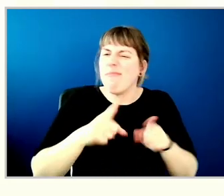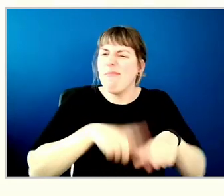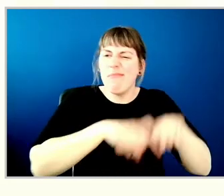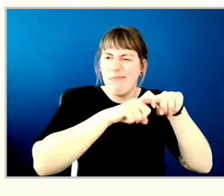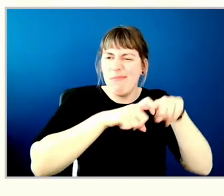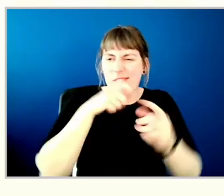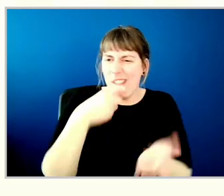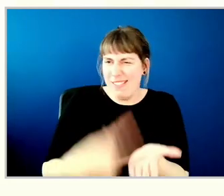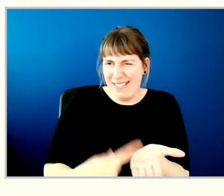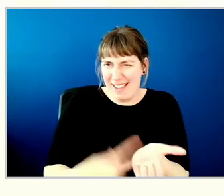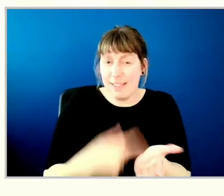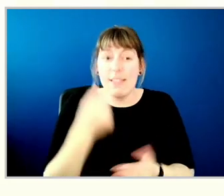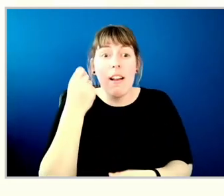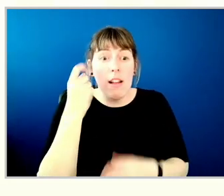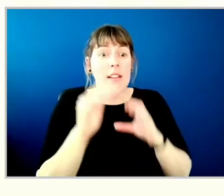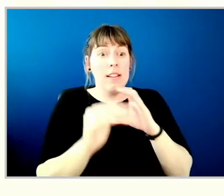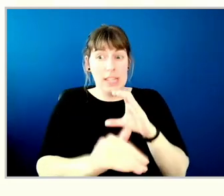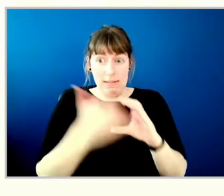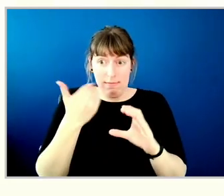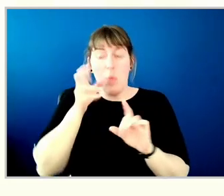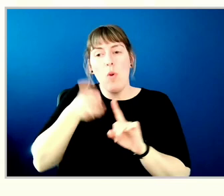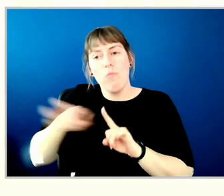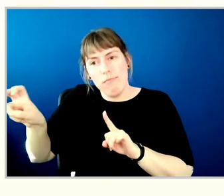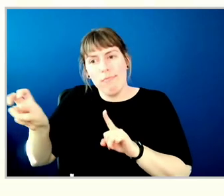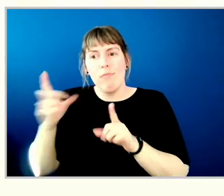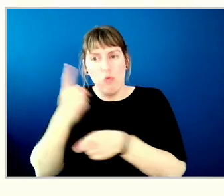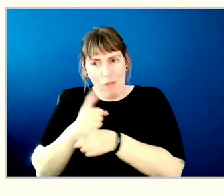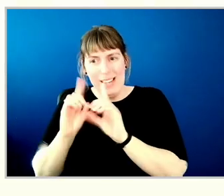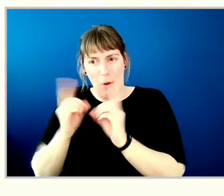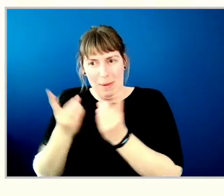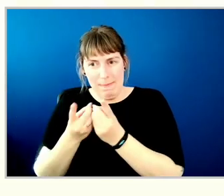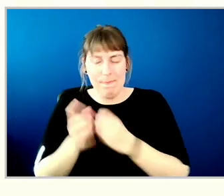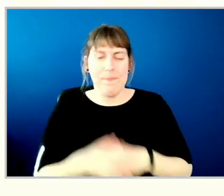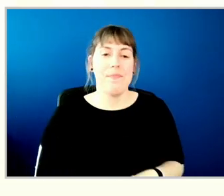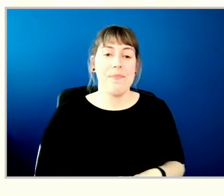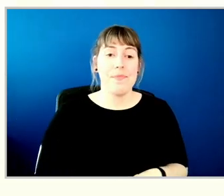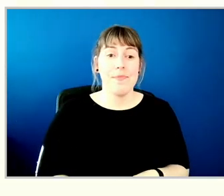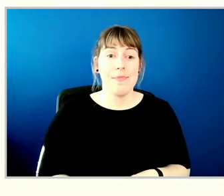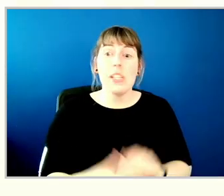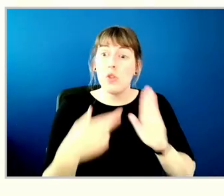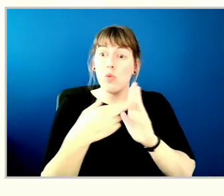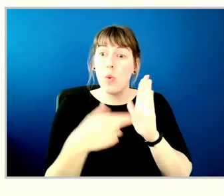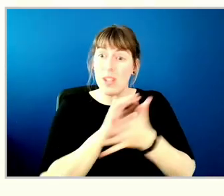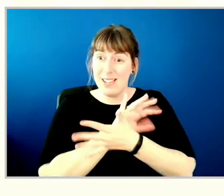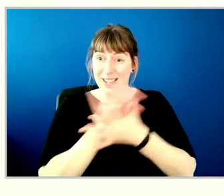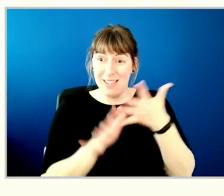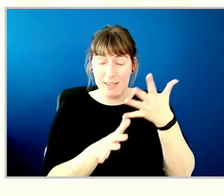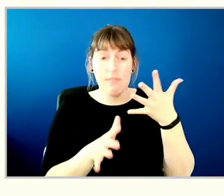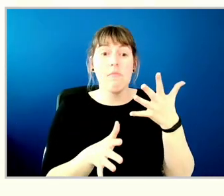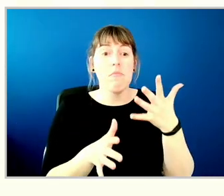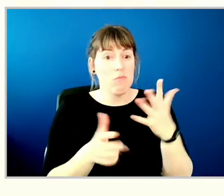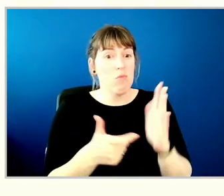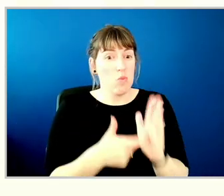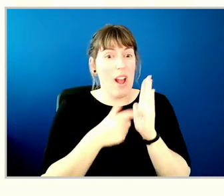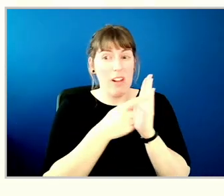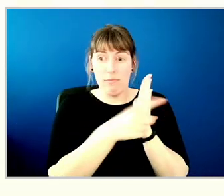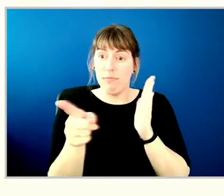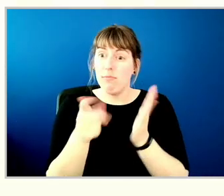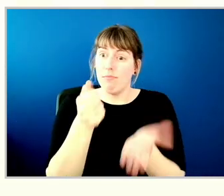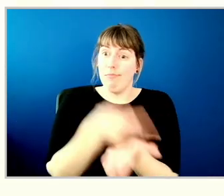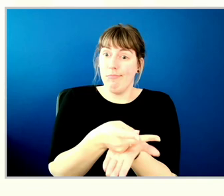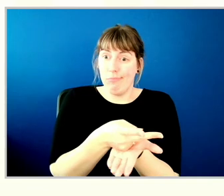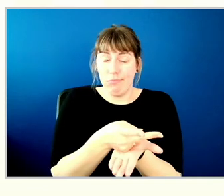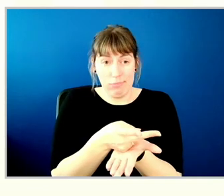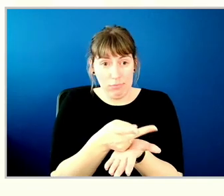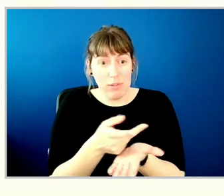may be referred to an appropriate employee. The standing rules require approval by a simple majority. So is